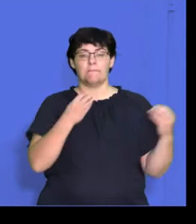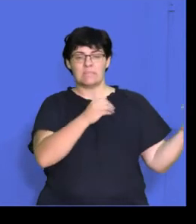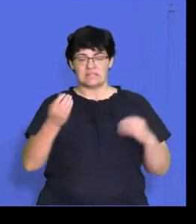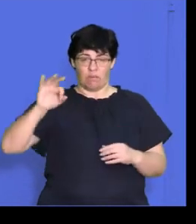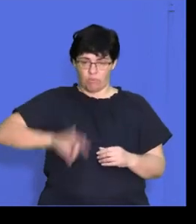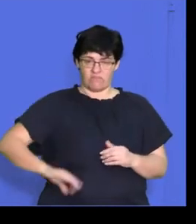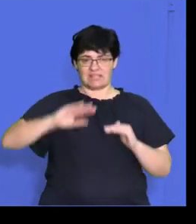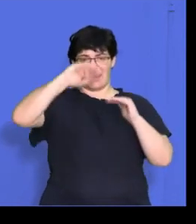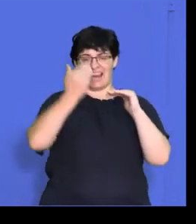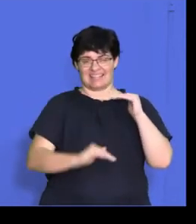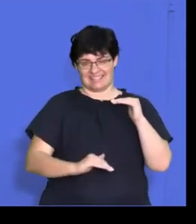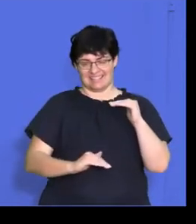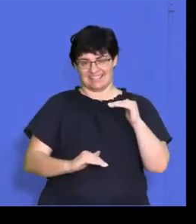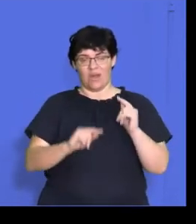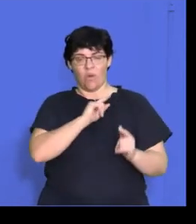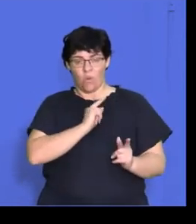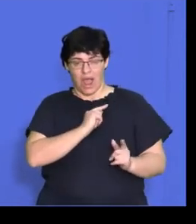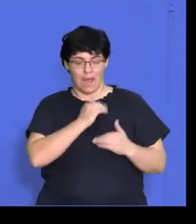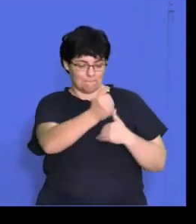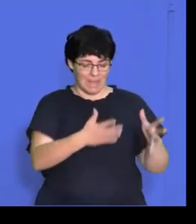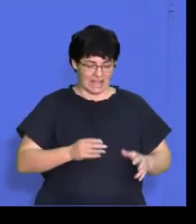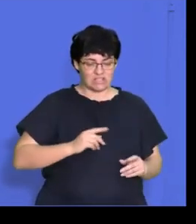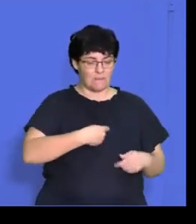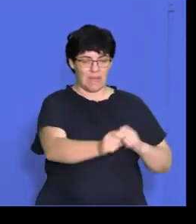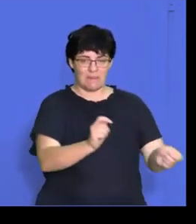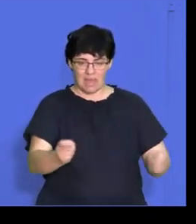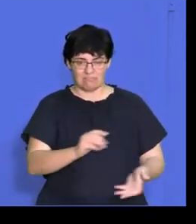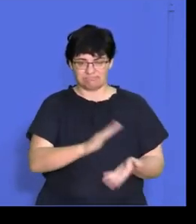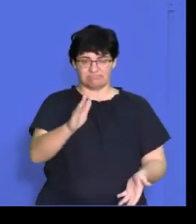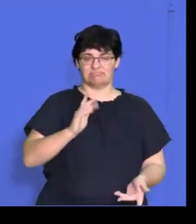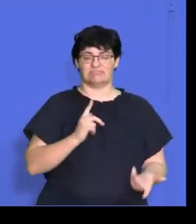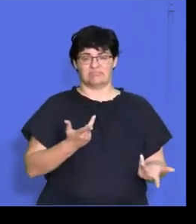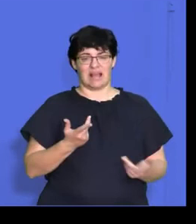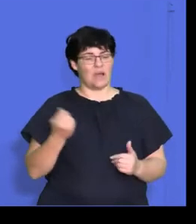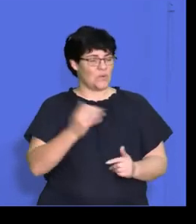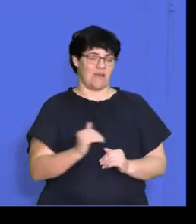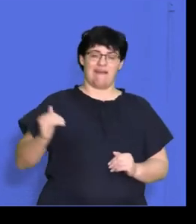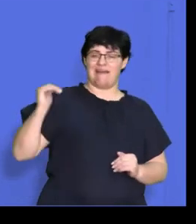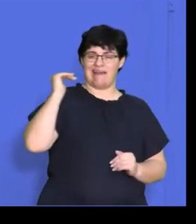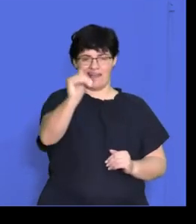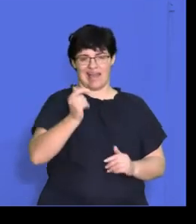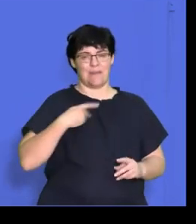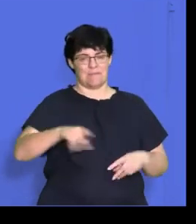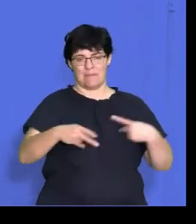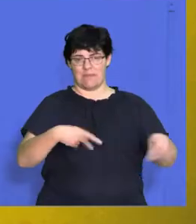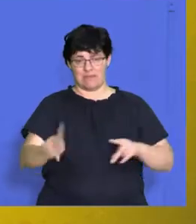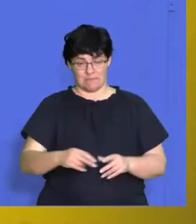profits as incentive packages or remuneration costs are higher. So yes,